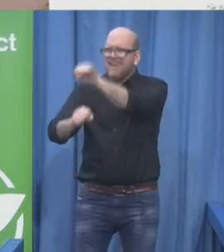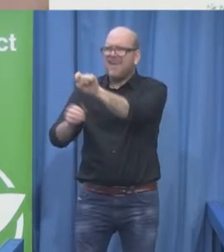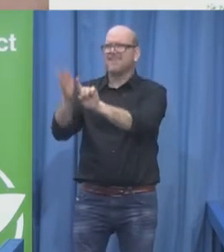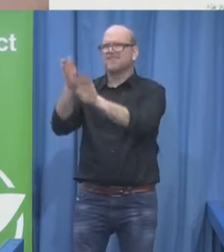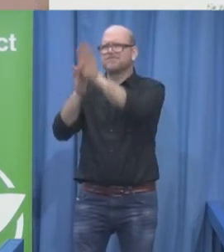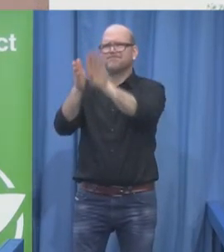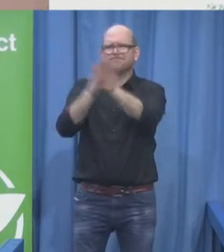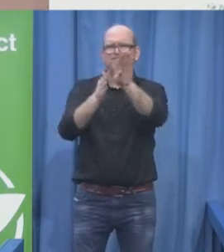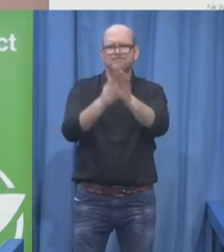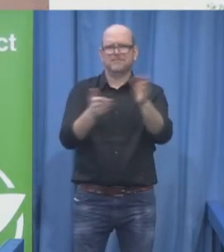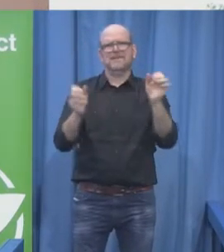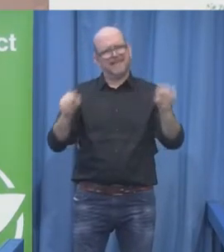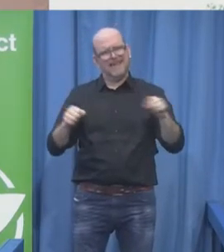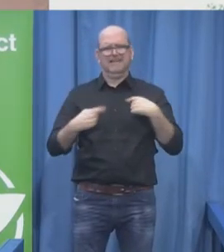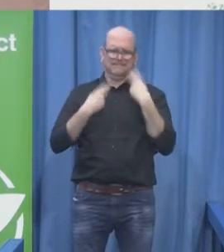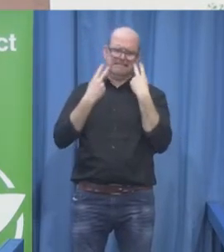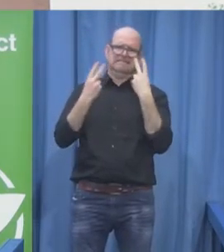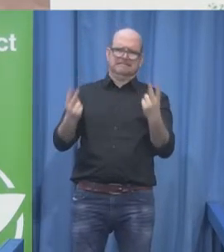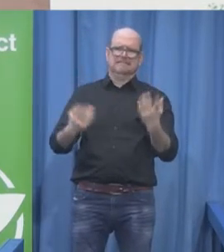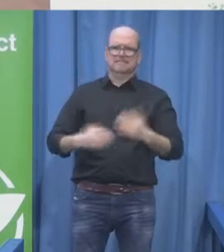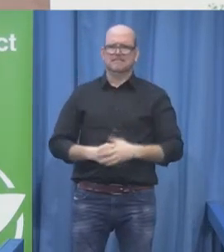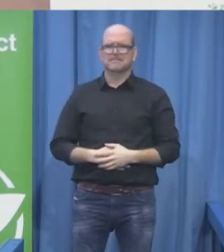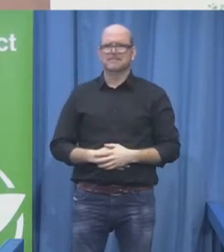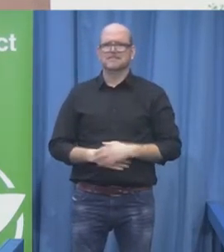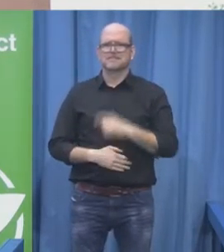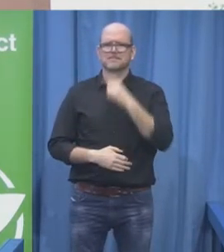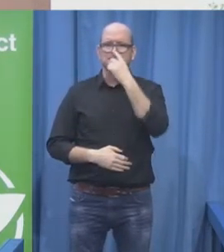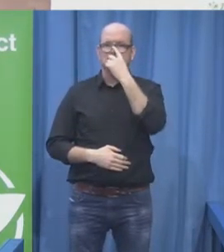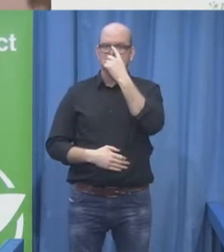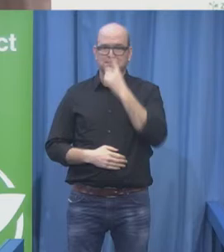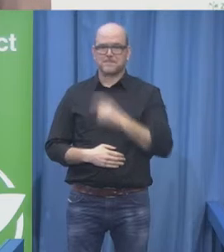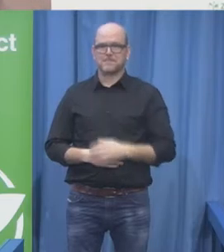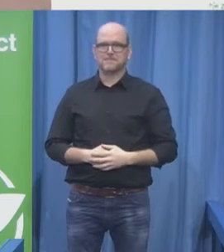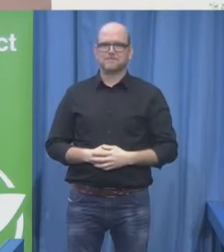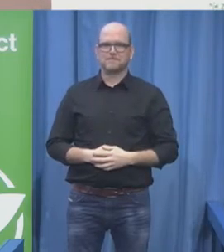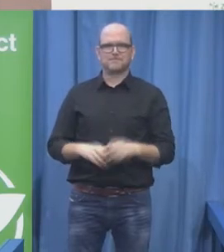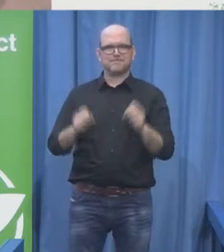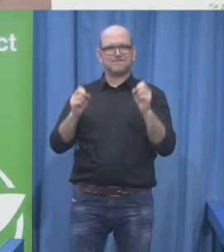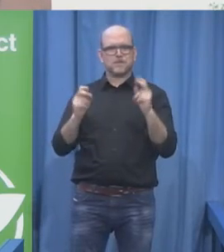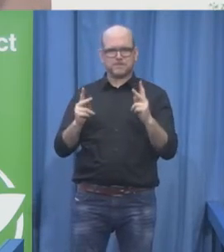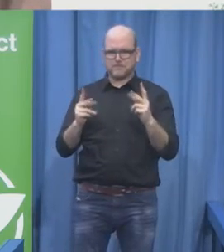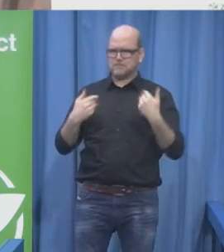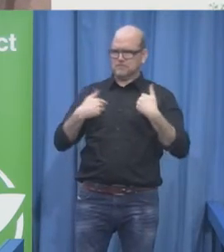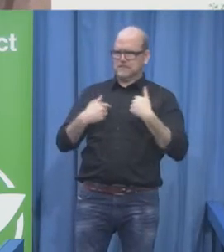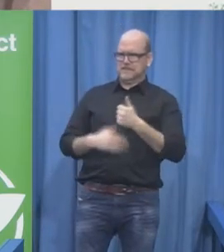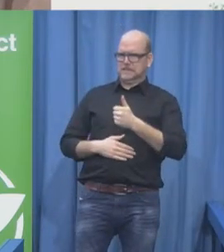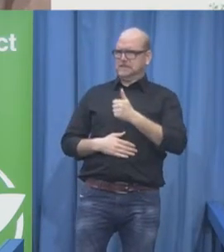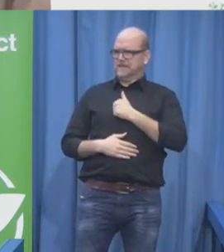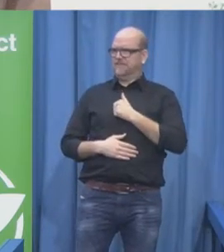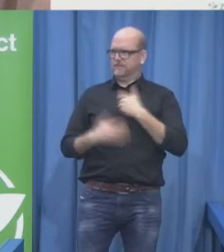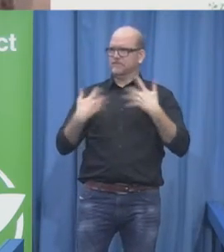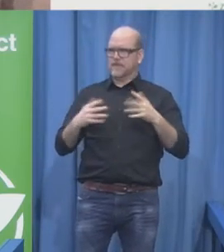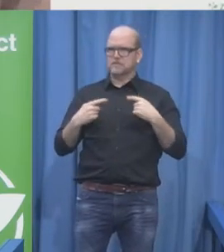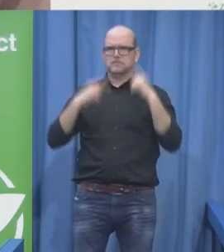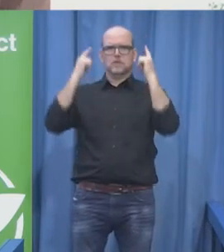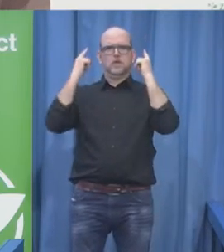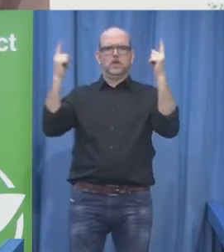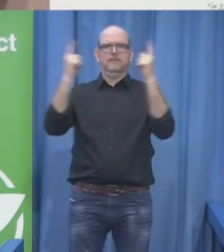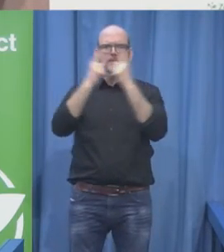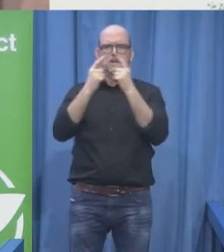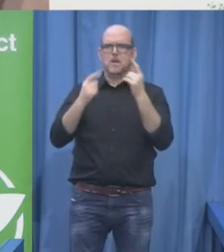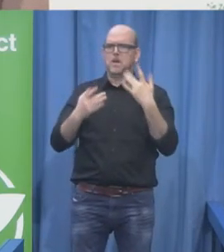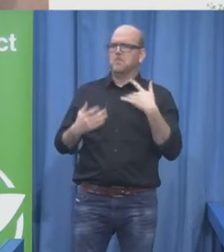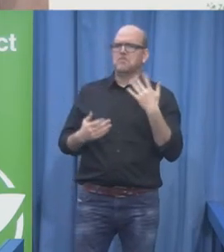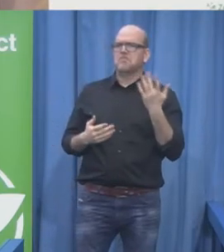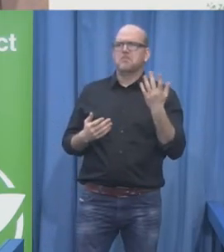Therefore, you see, when people told me at the university, once I made it because the university didn't want to eliminate architecture,